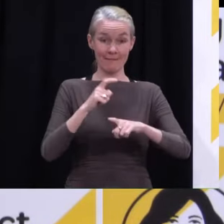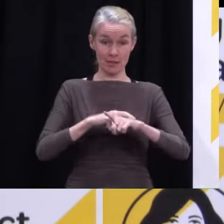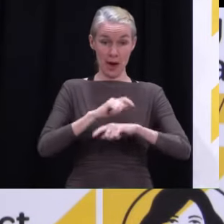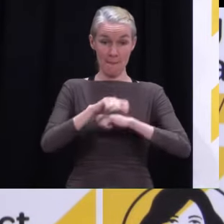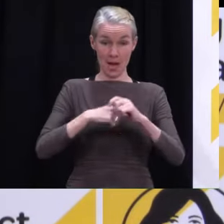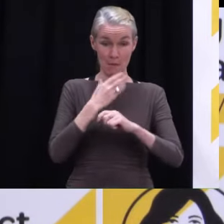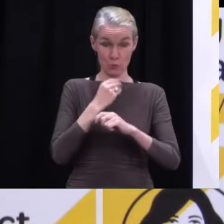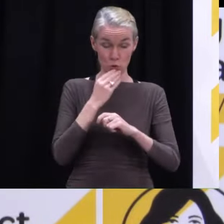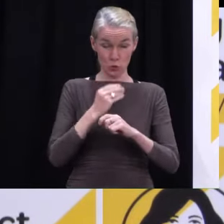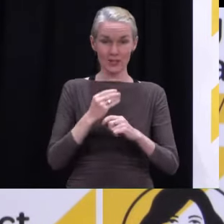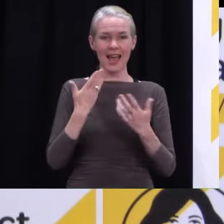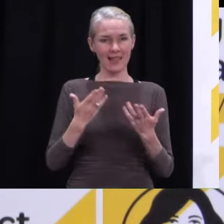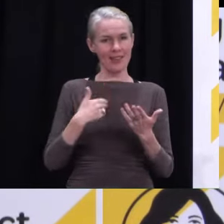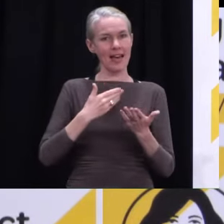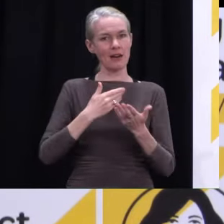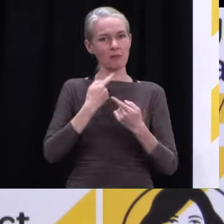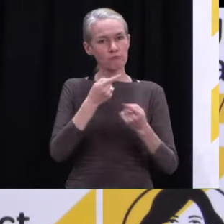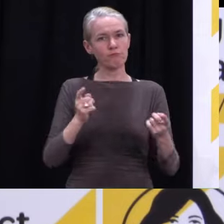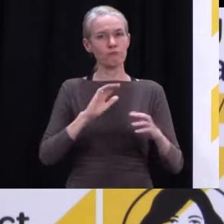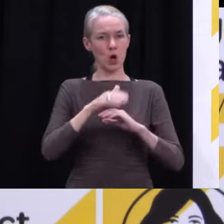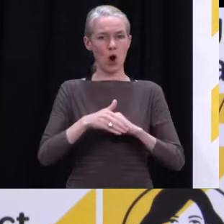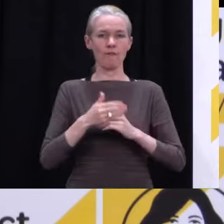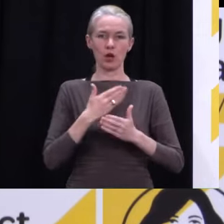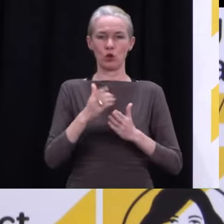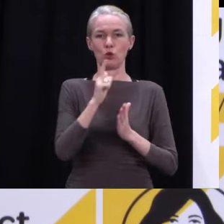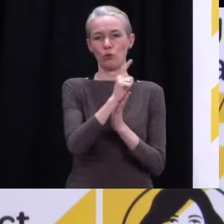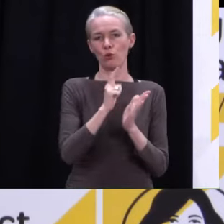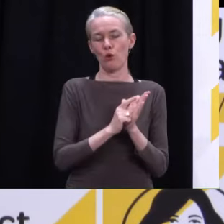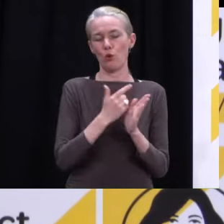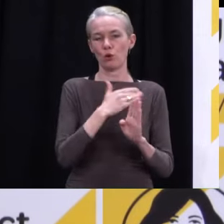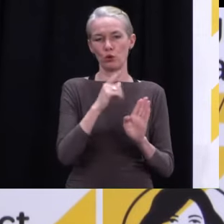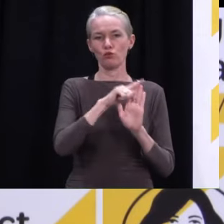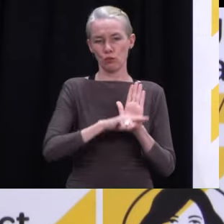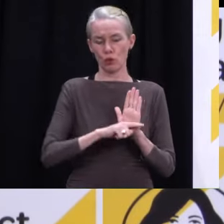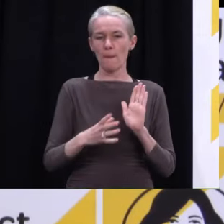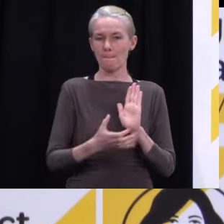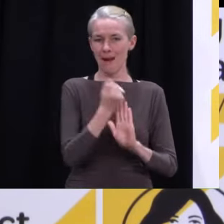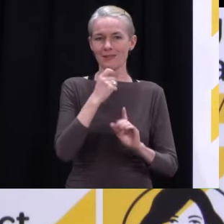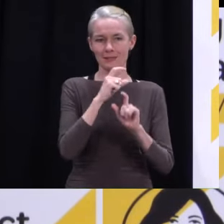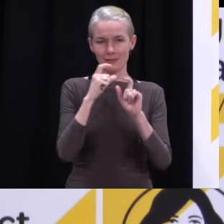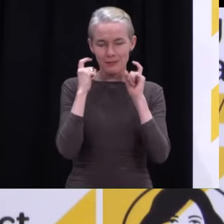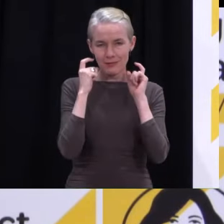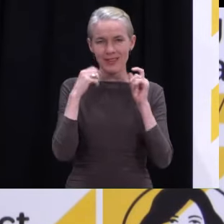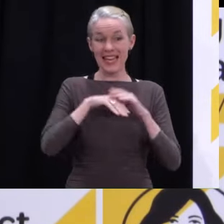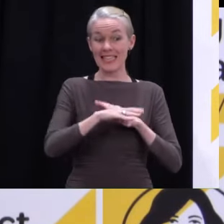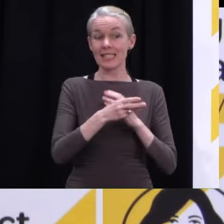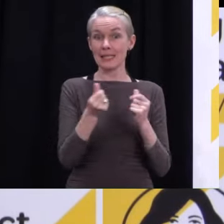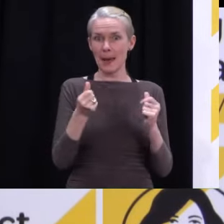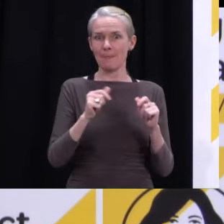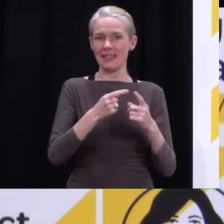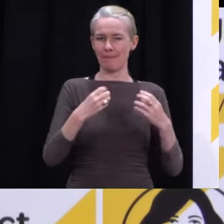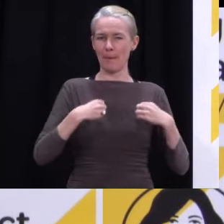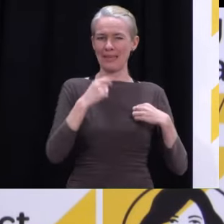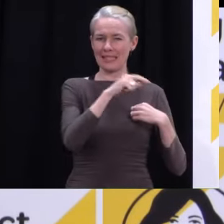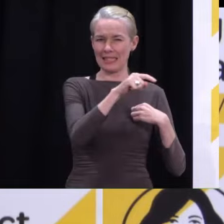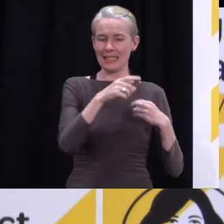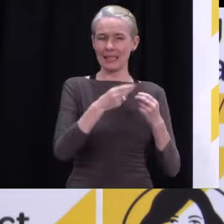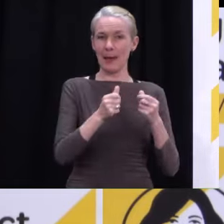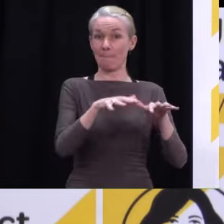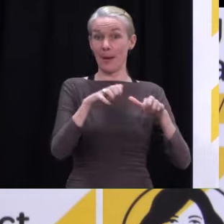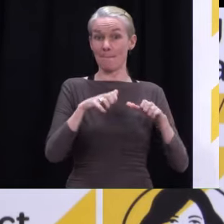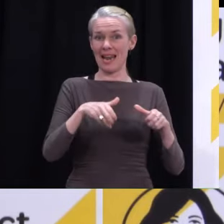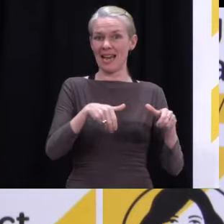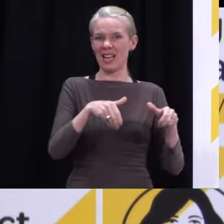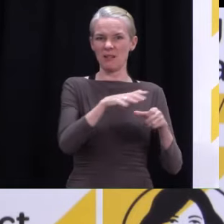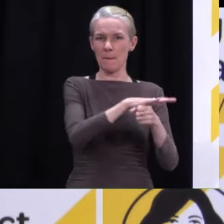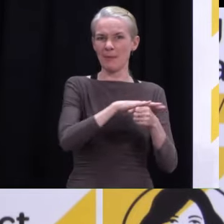wearing a mask when you're shopping, for instance. On the scanning, that was also released by Minister Hipkins